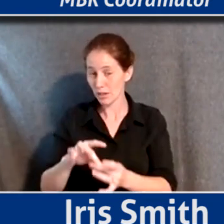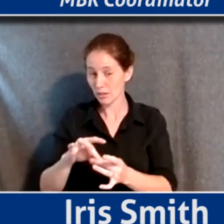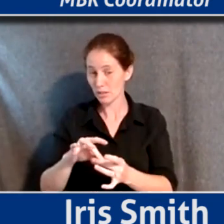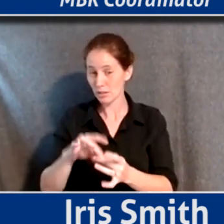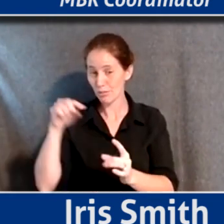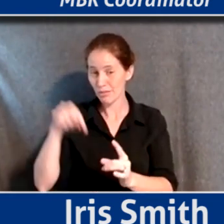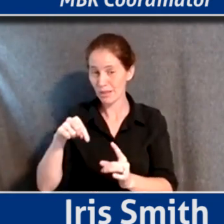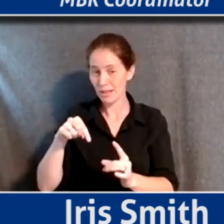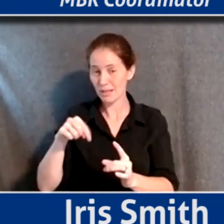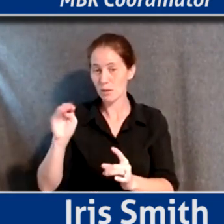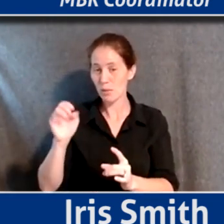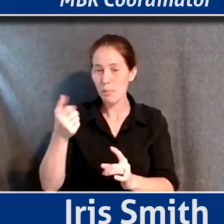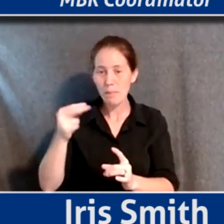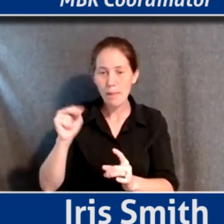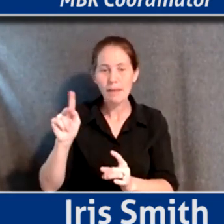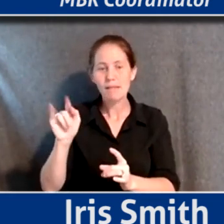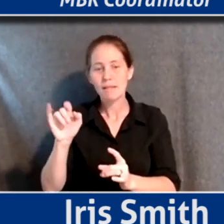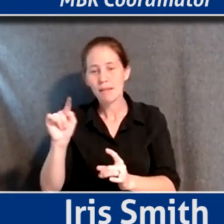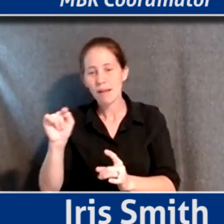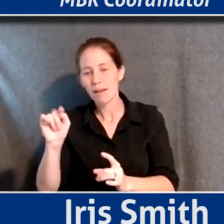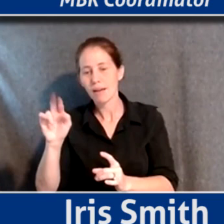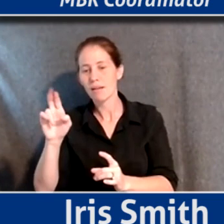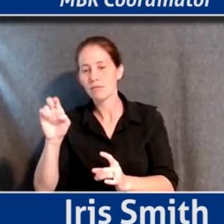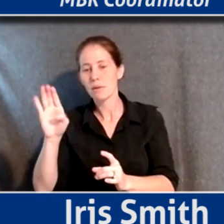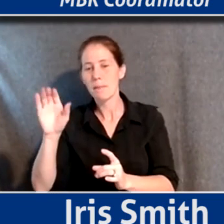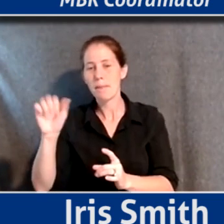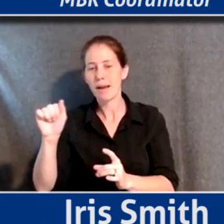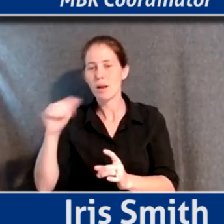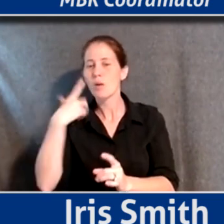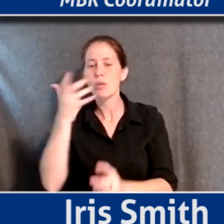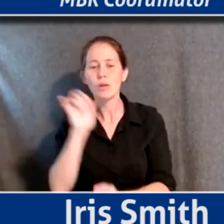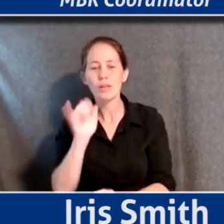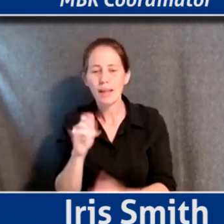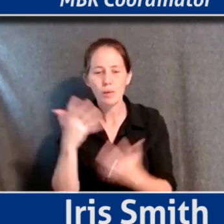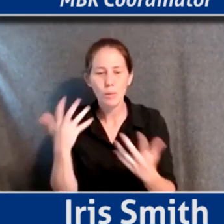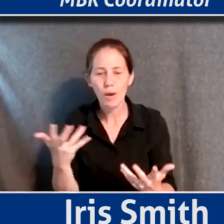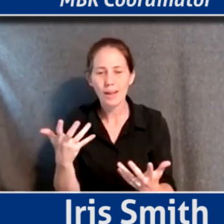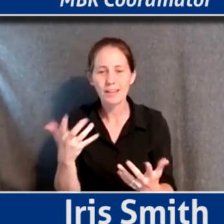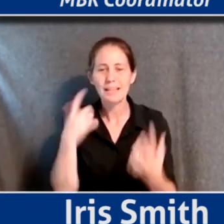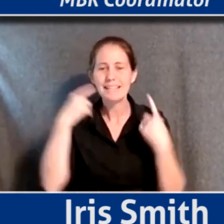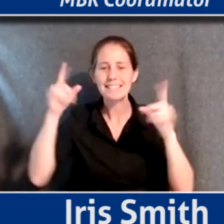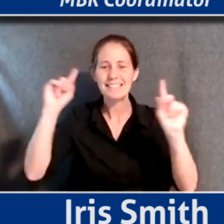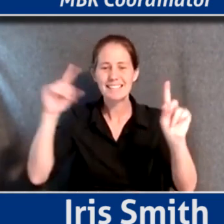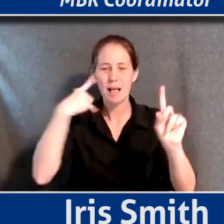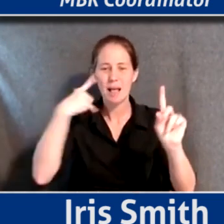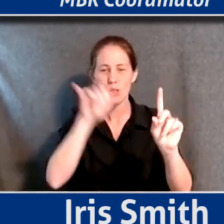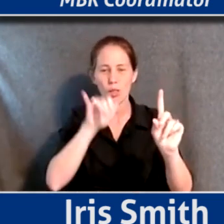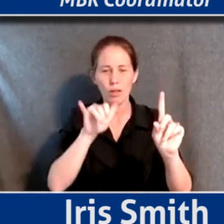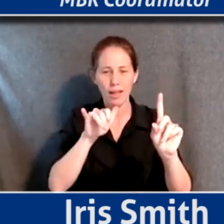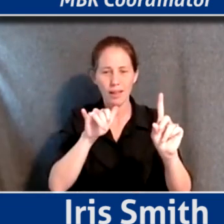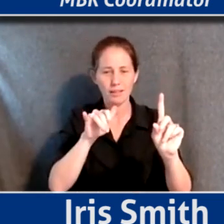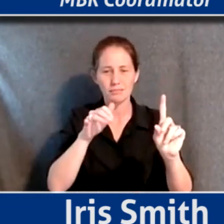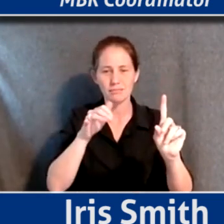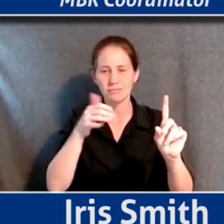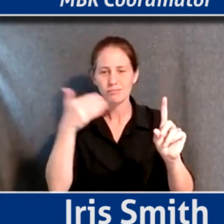And Meg and Kate, Rebecca, Rick, what would it look like? What does success kind of look like in the near term?